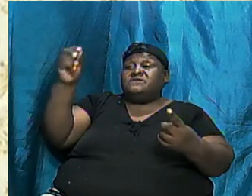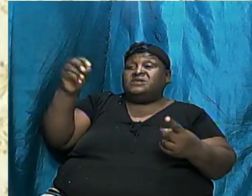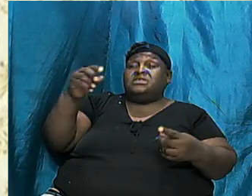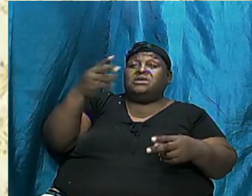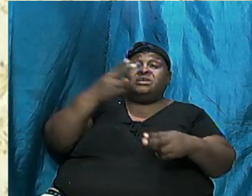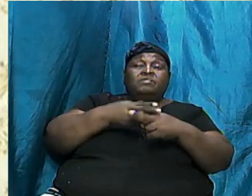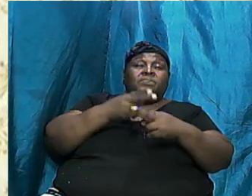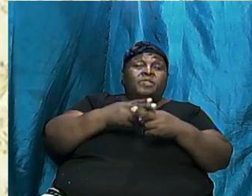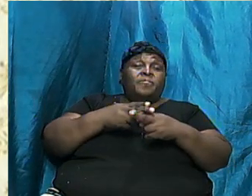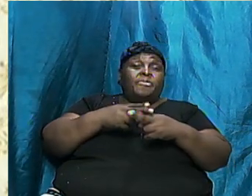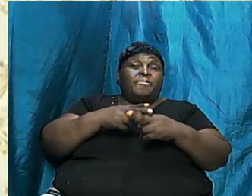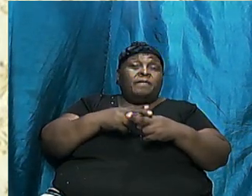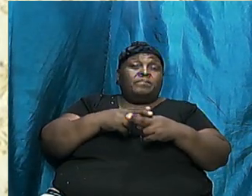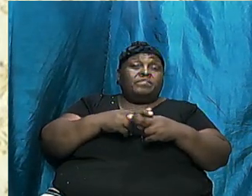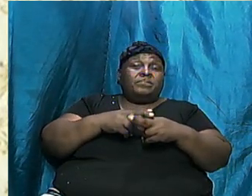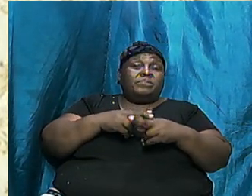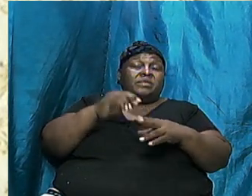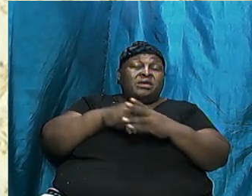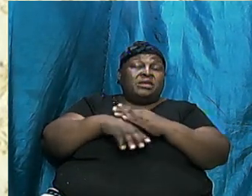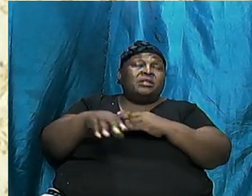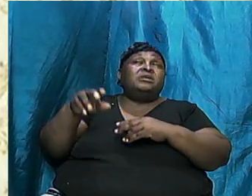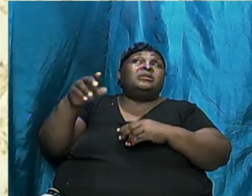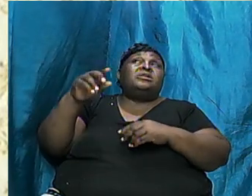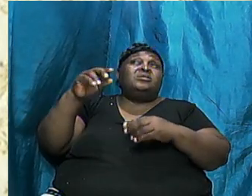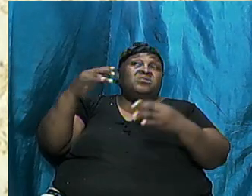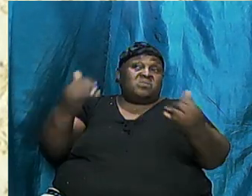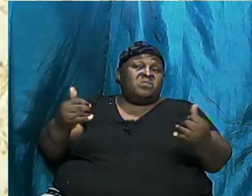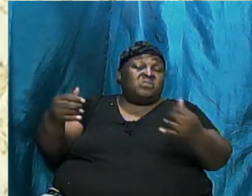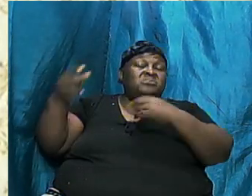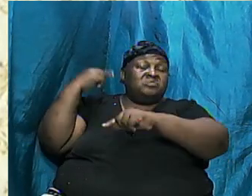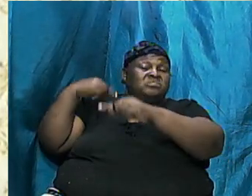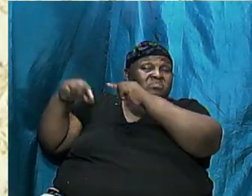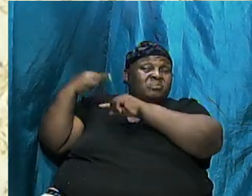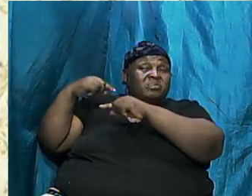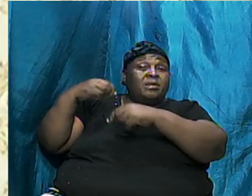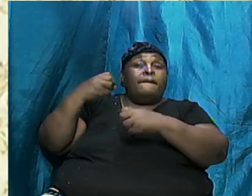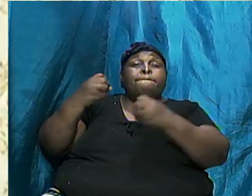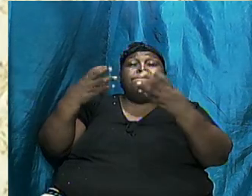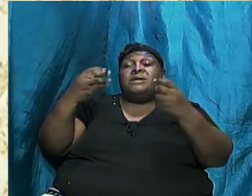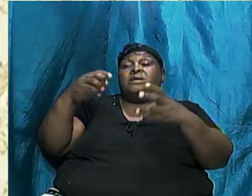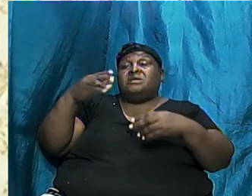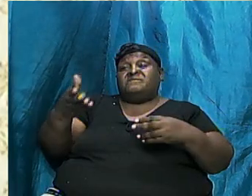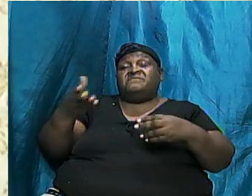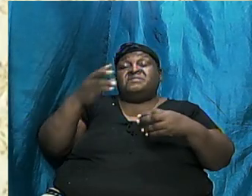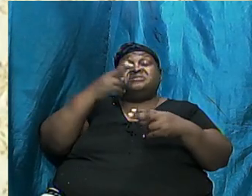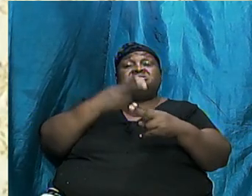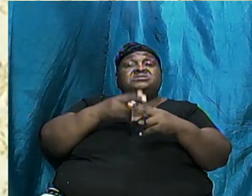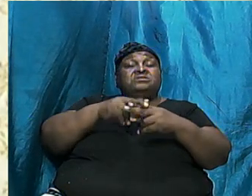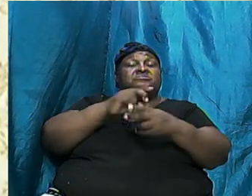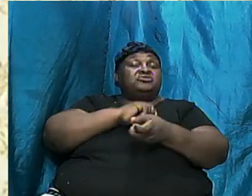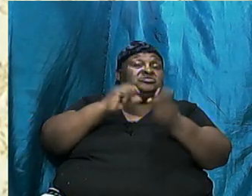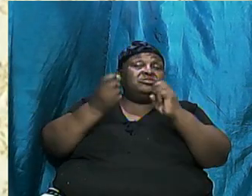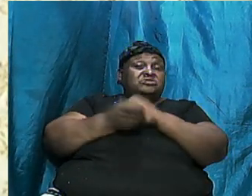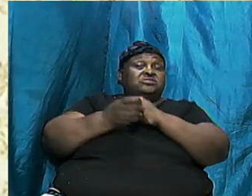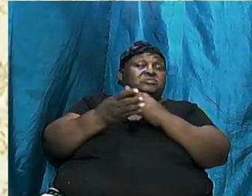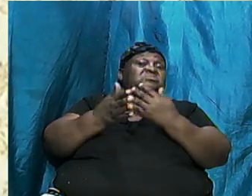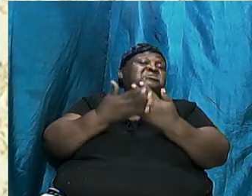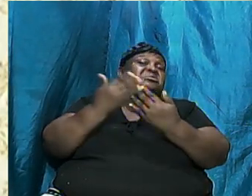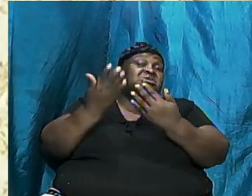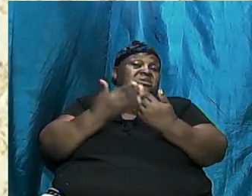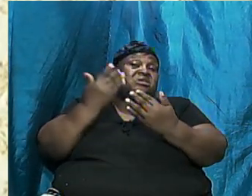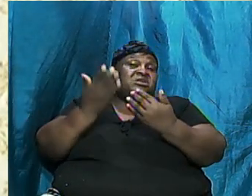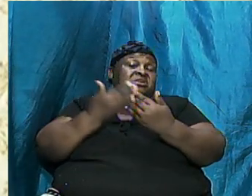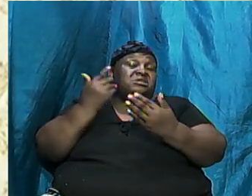recent history that many of these names were changed. But it is easy to